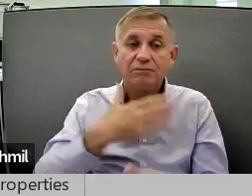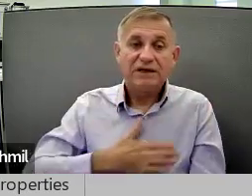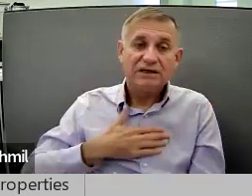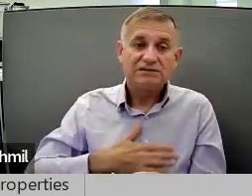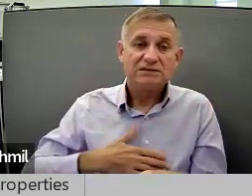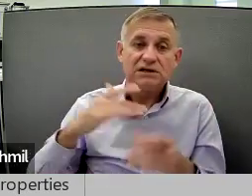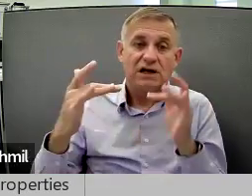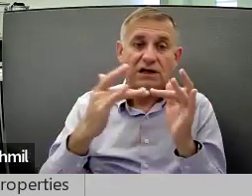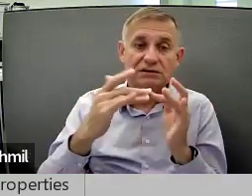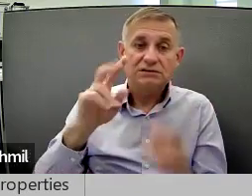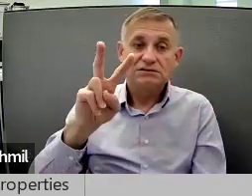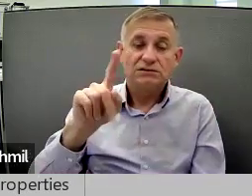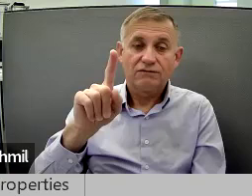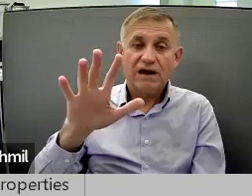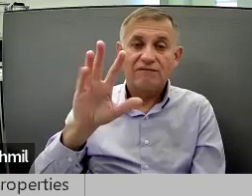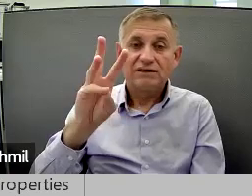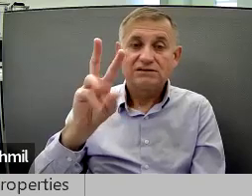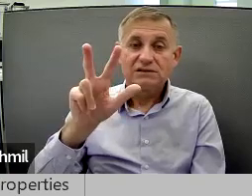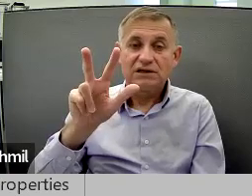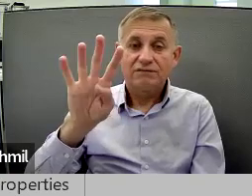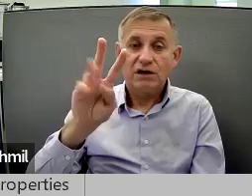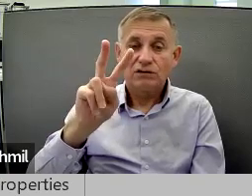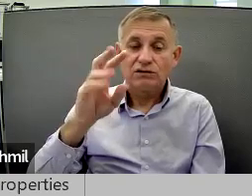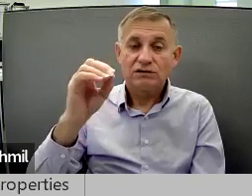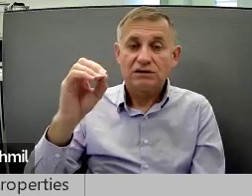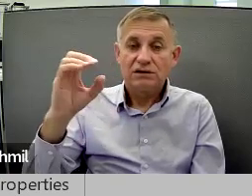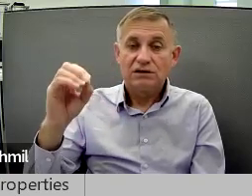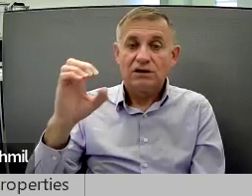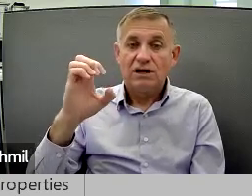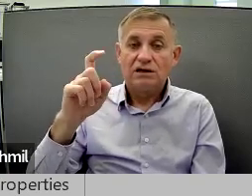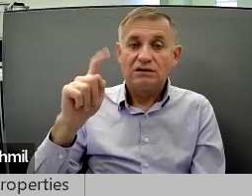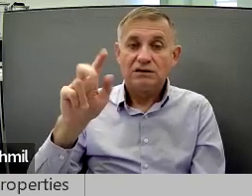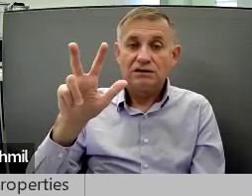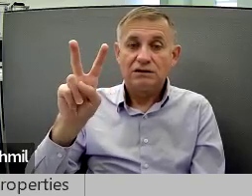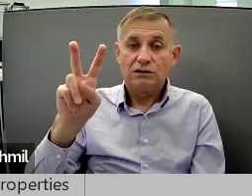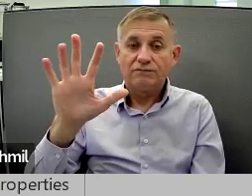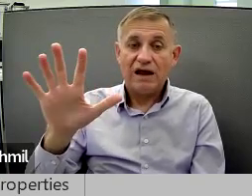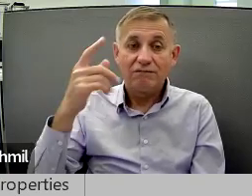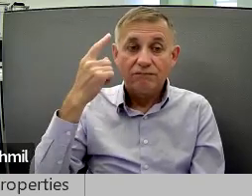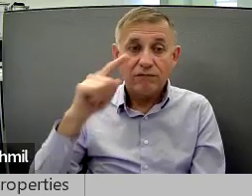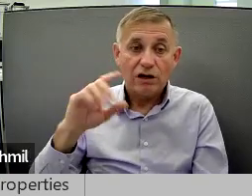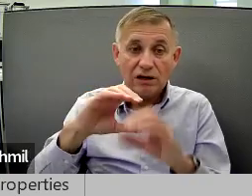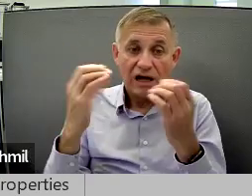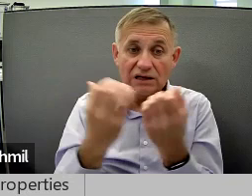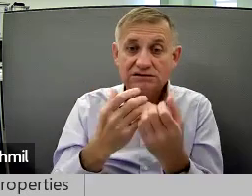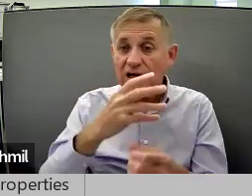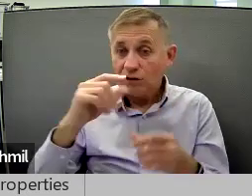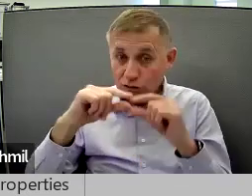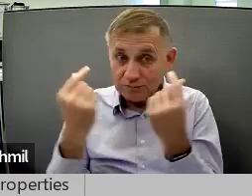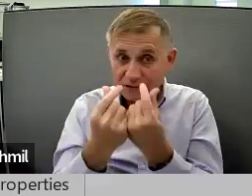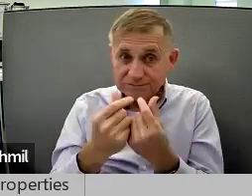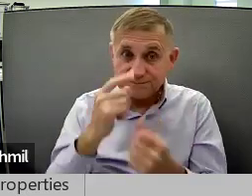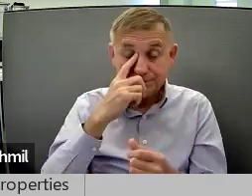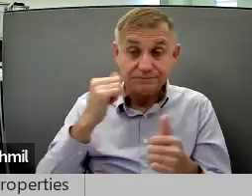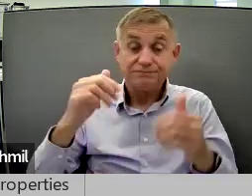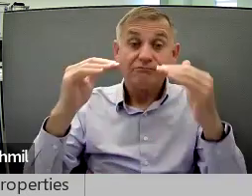registration information, please contact 215-634-2000, extension 325, for these